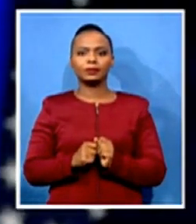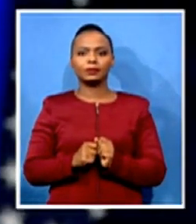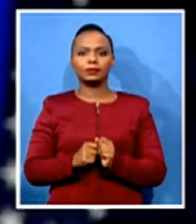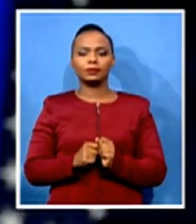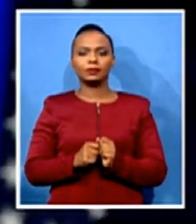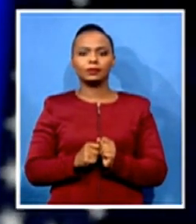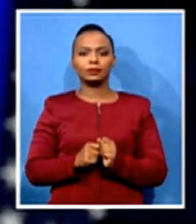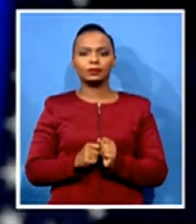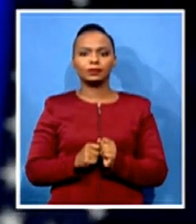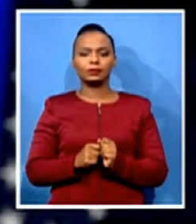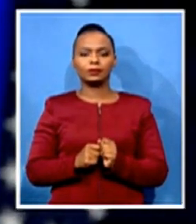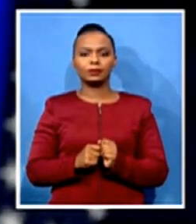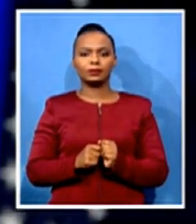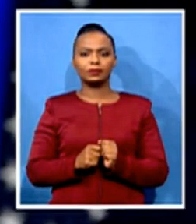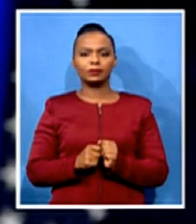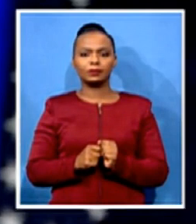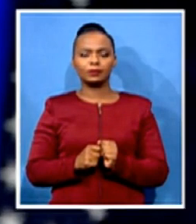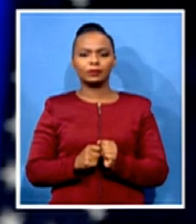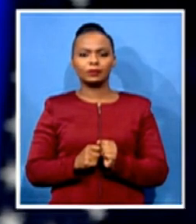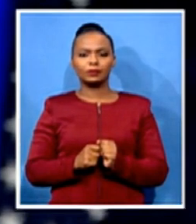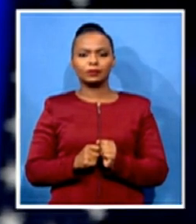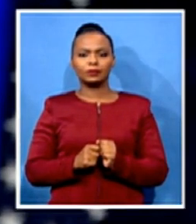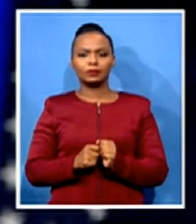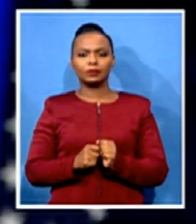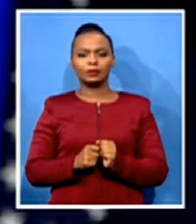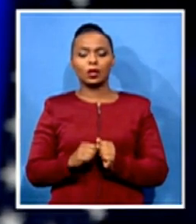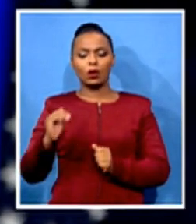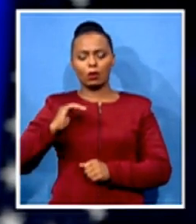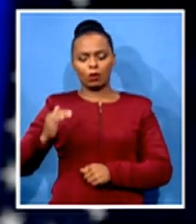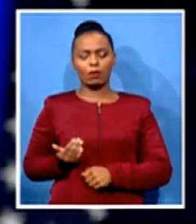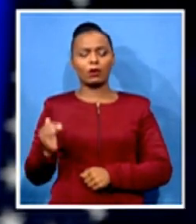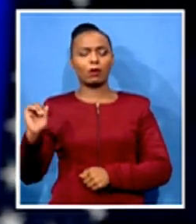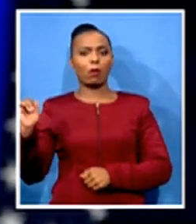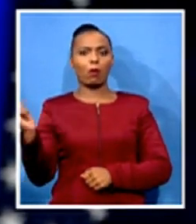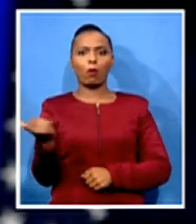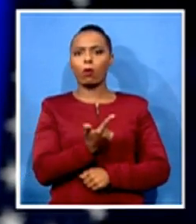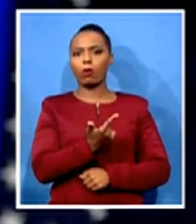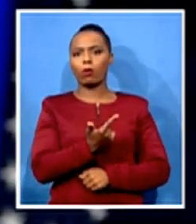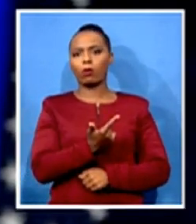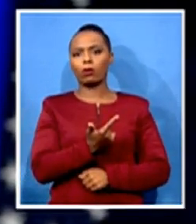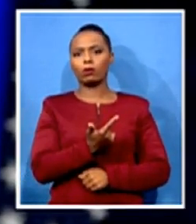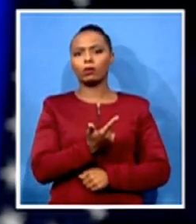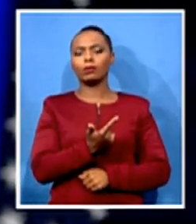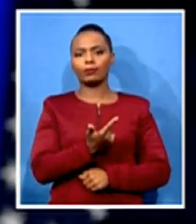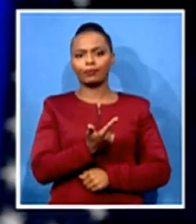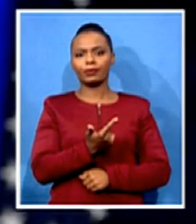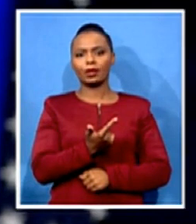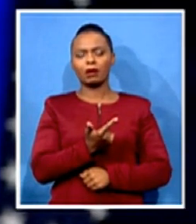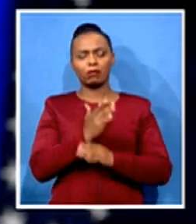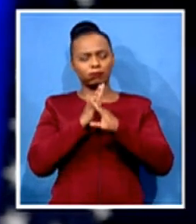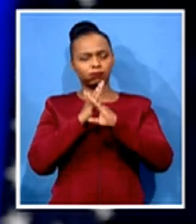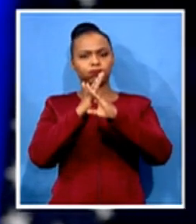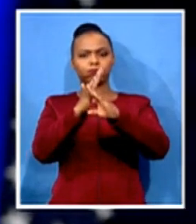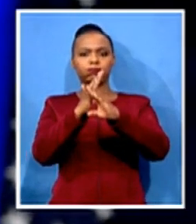All the women who have worked to secure and protect the right to vote for over a century,